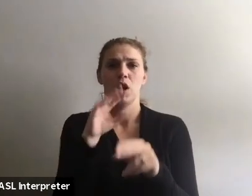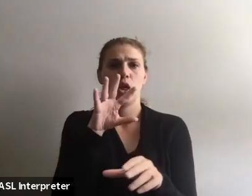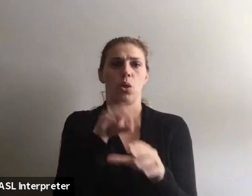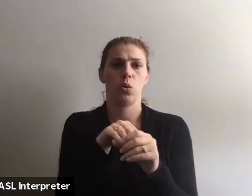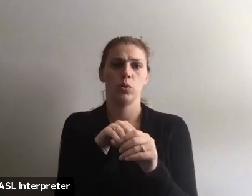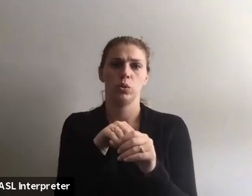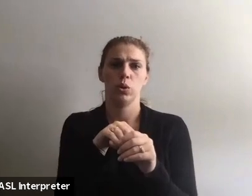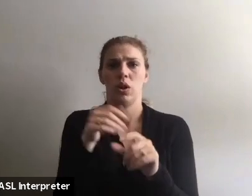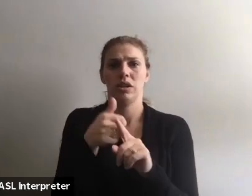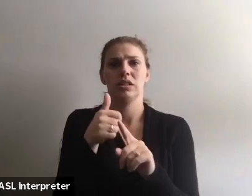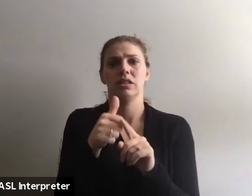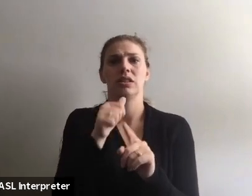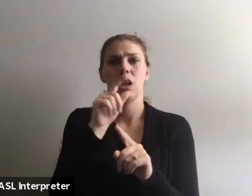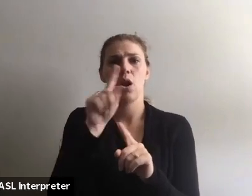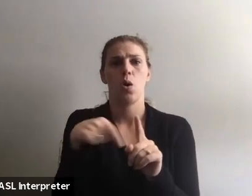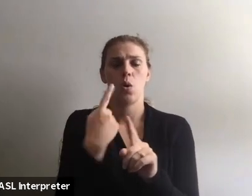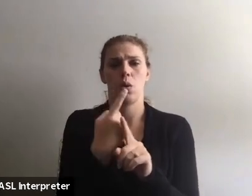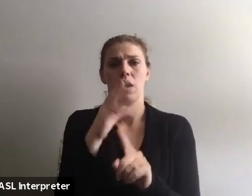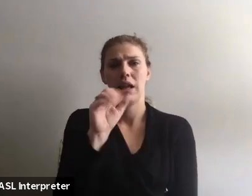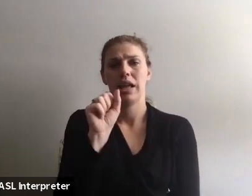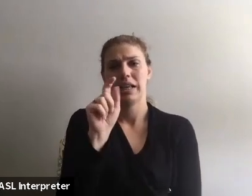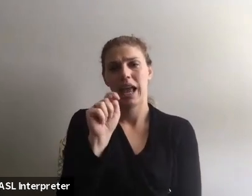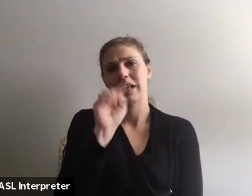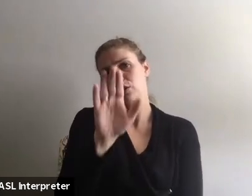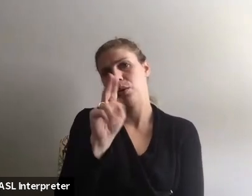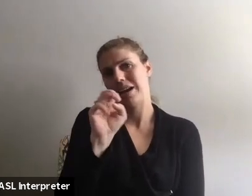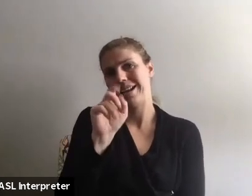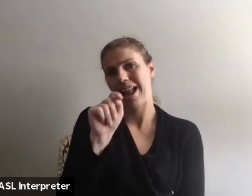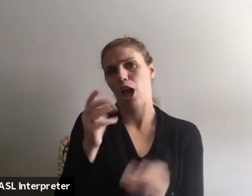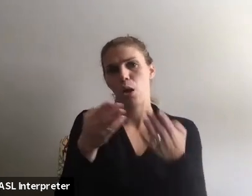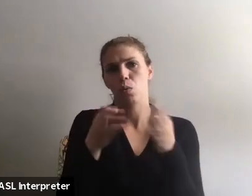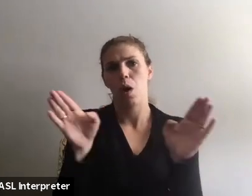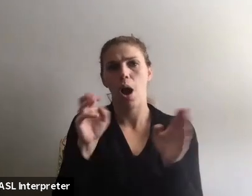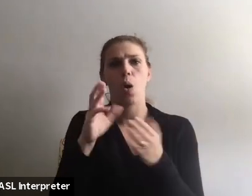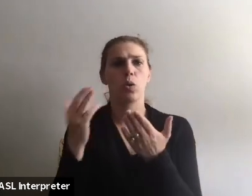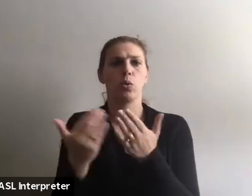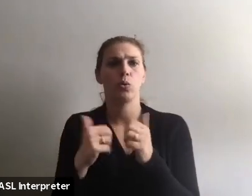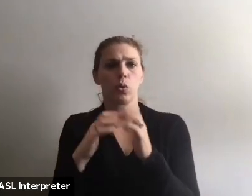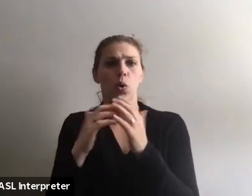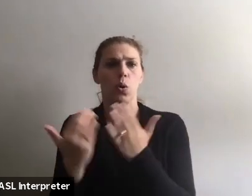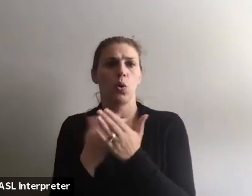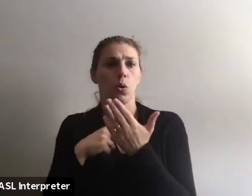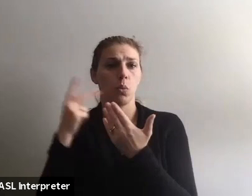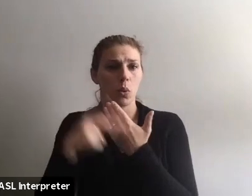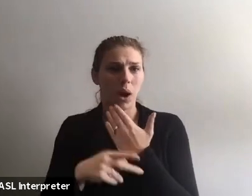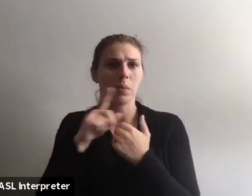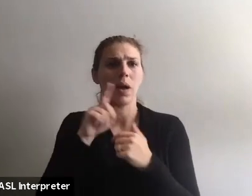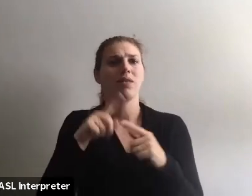isn't necessarily about casting your net wider or about starting a new program, but about slowing down.